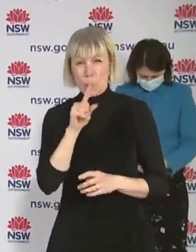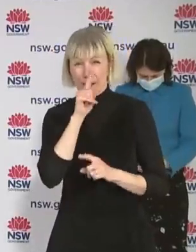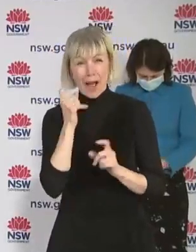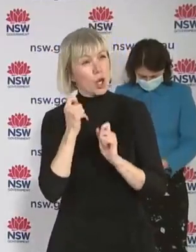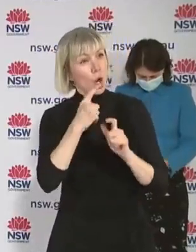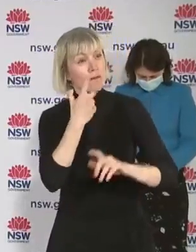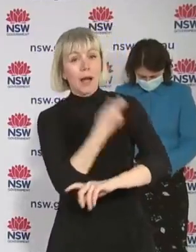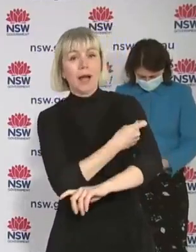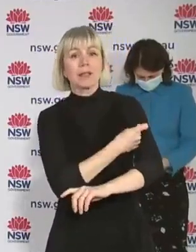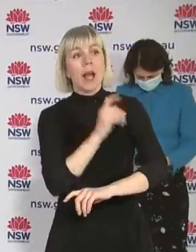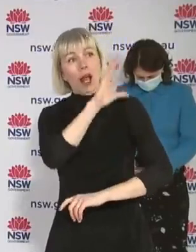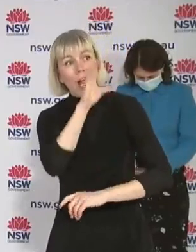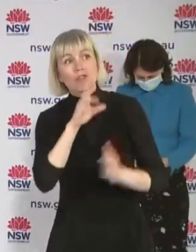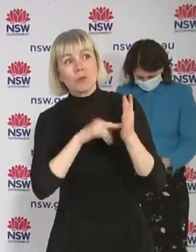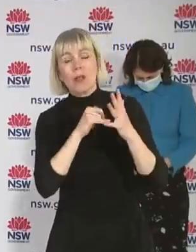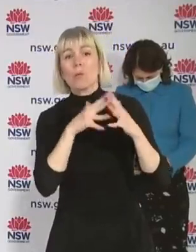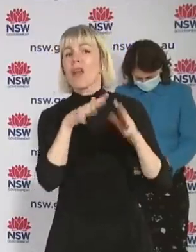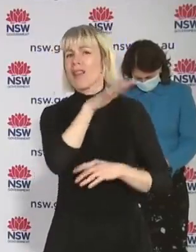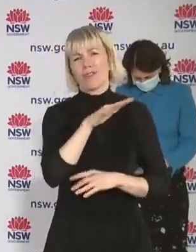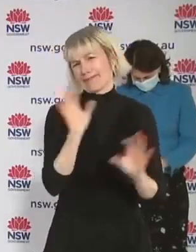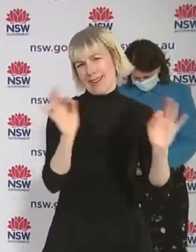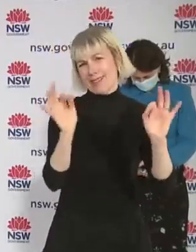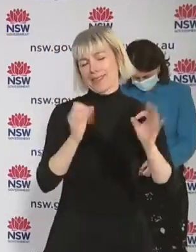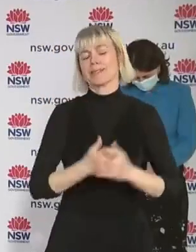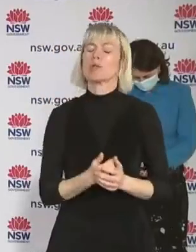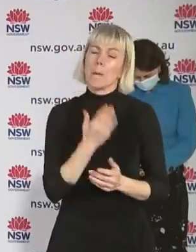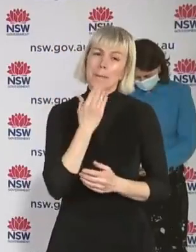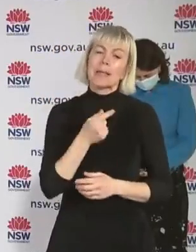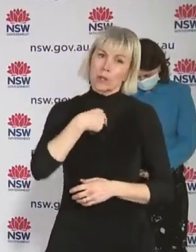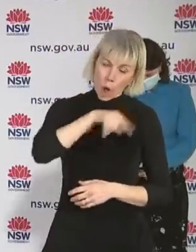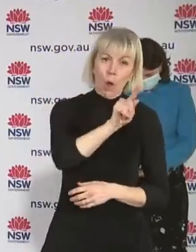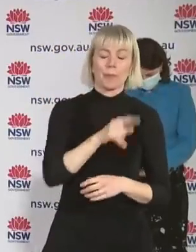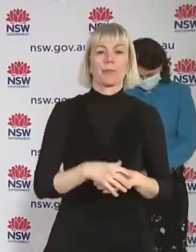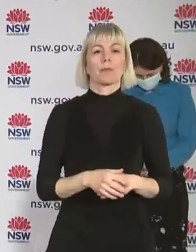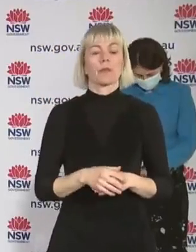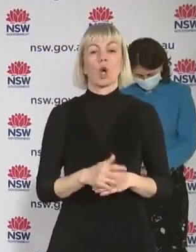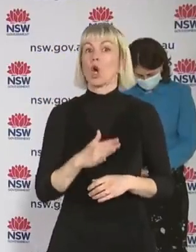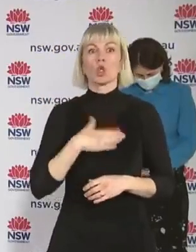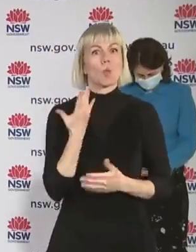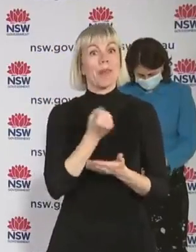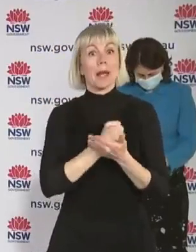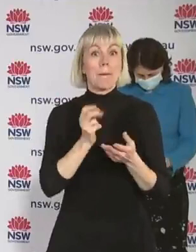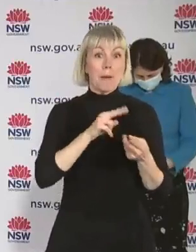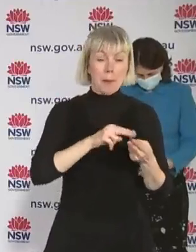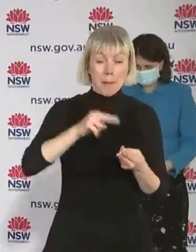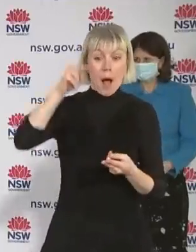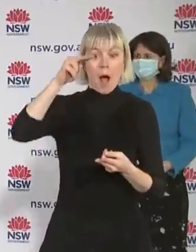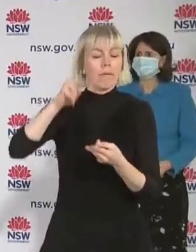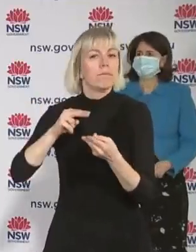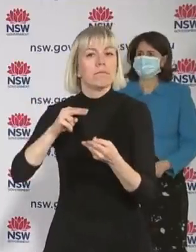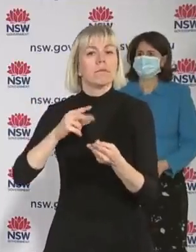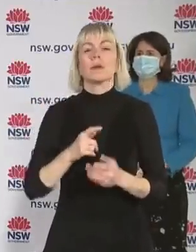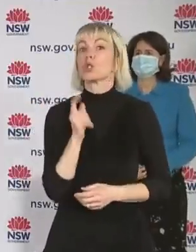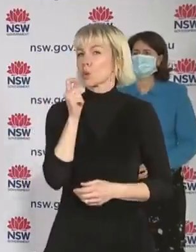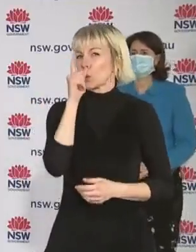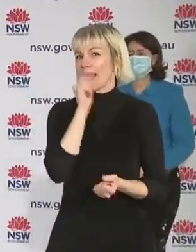to the regions, let's keep climbing with those vaccination rates. A fantastic number so far, but let's not fall behind because Freedom Day is only a couple of weeks away. Thank